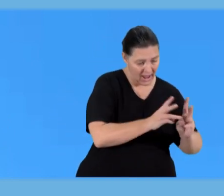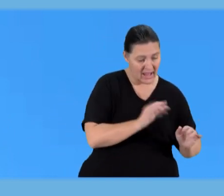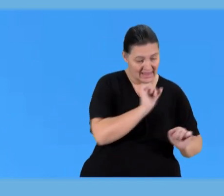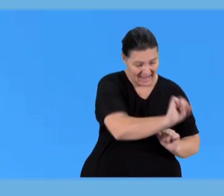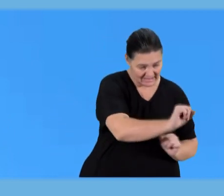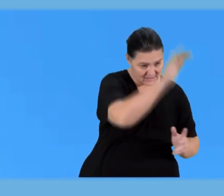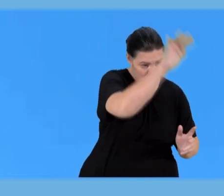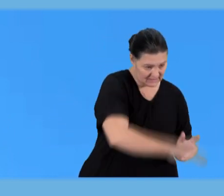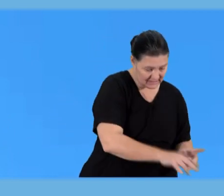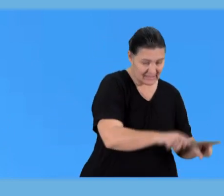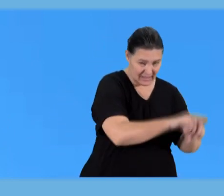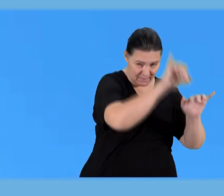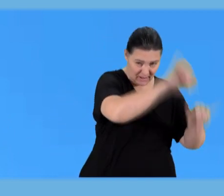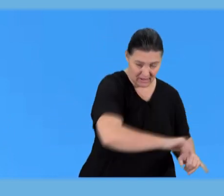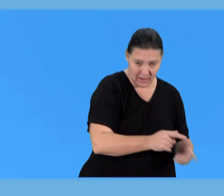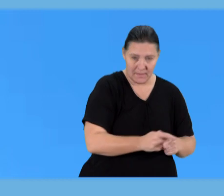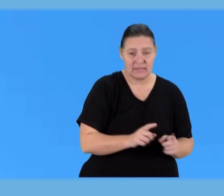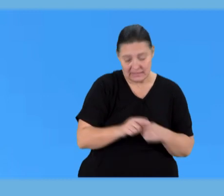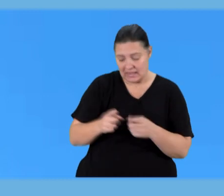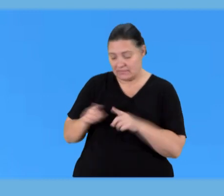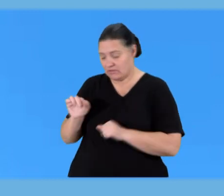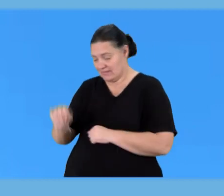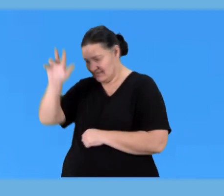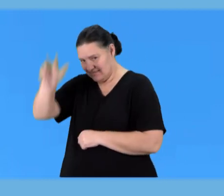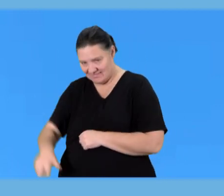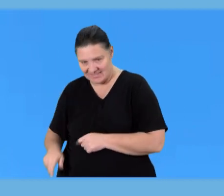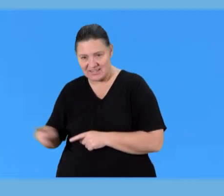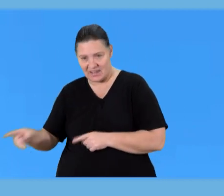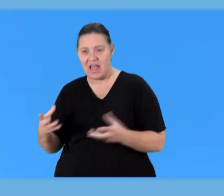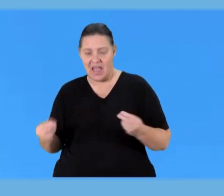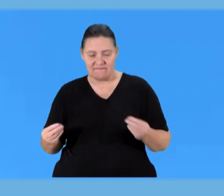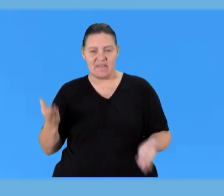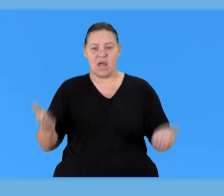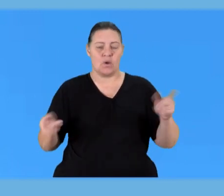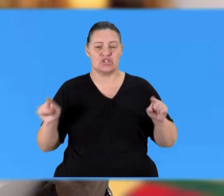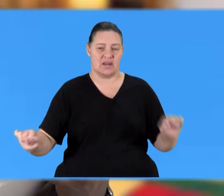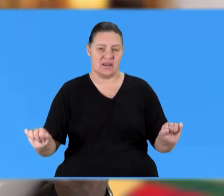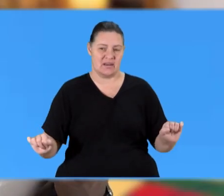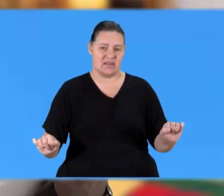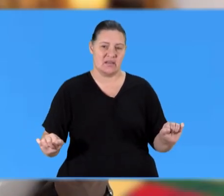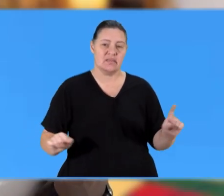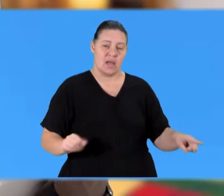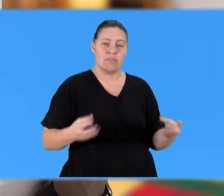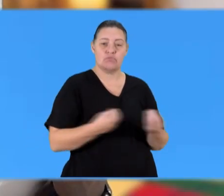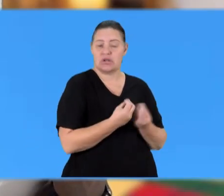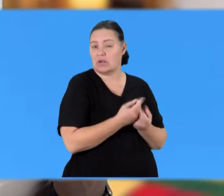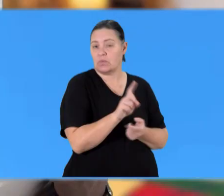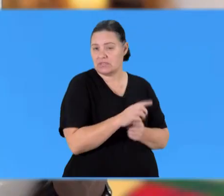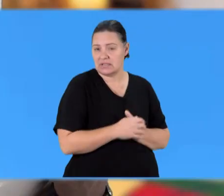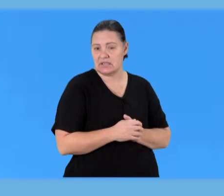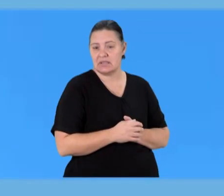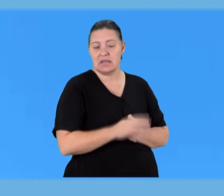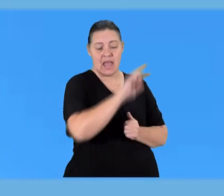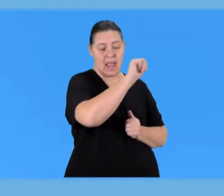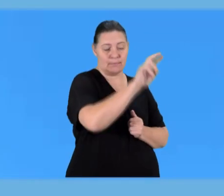those those are those reactions they will also have a similar chemical equations remember that the product it can either be